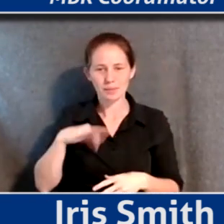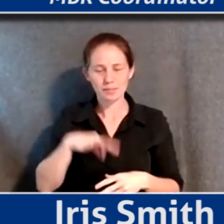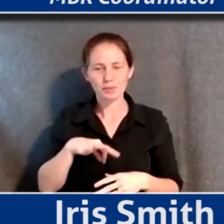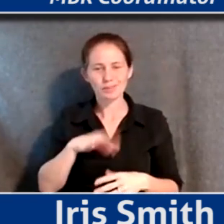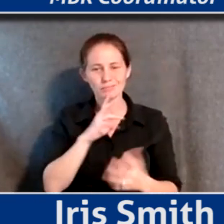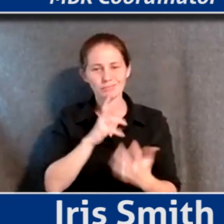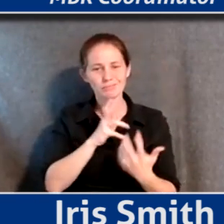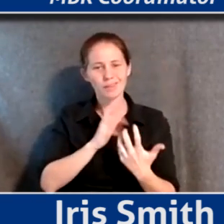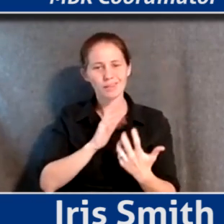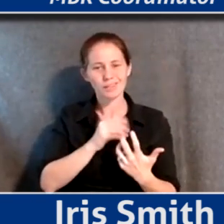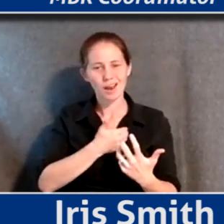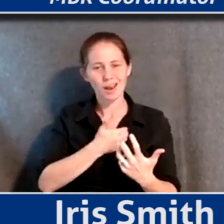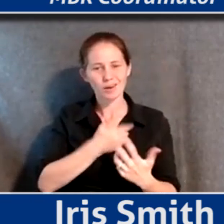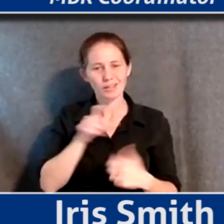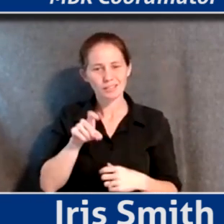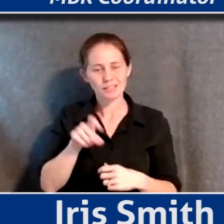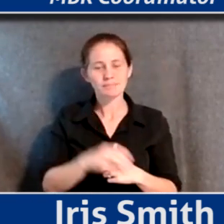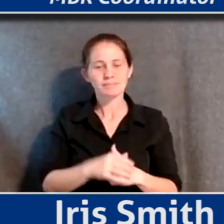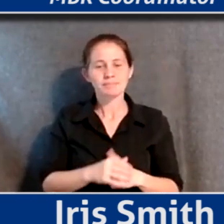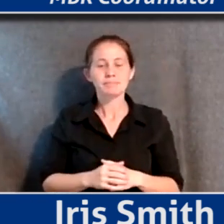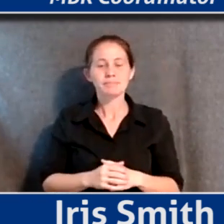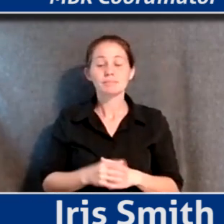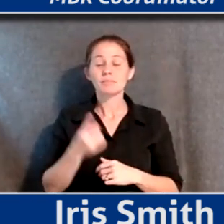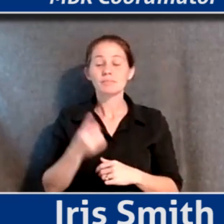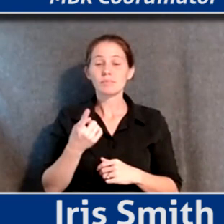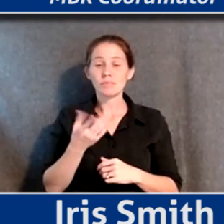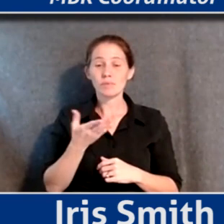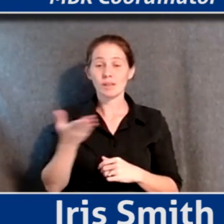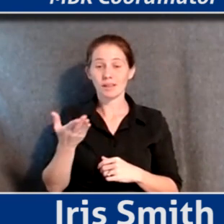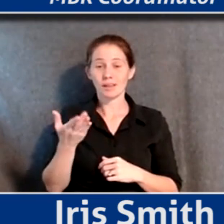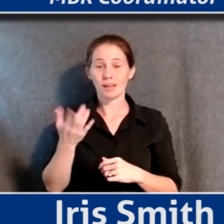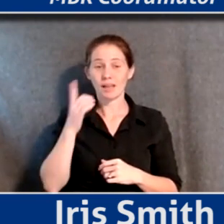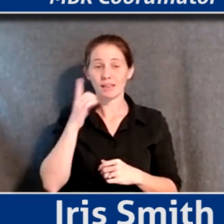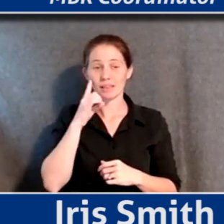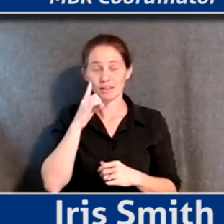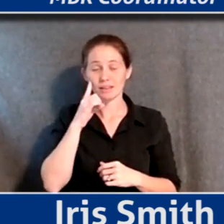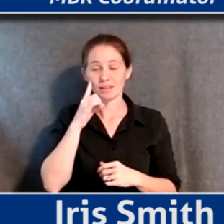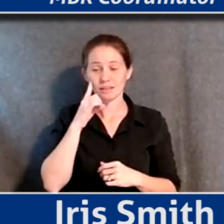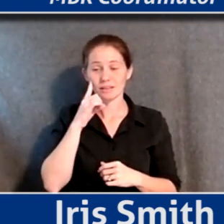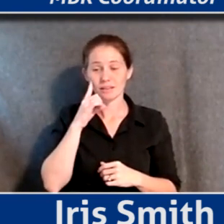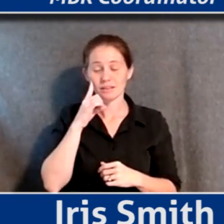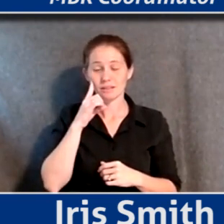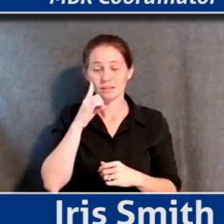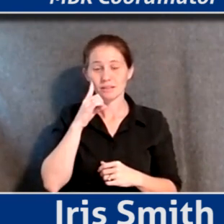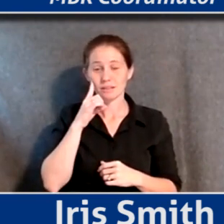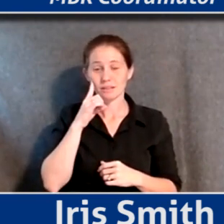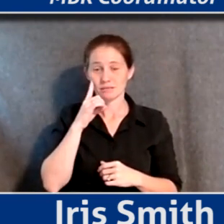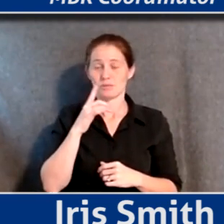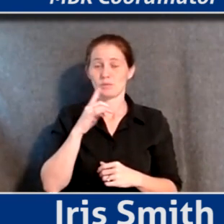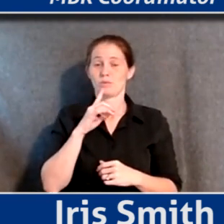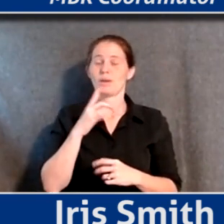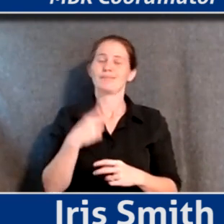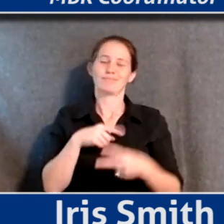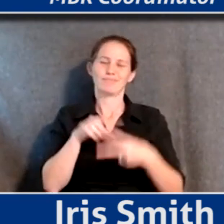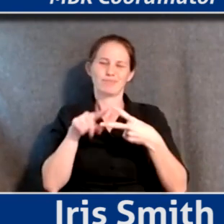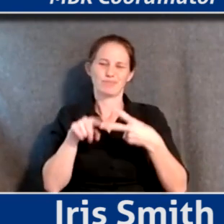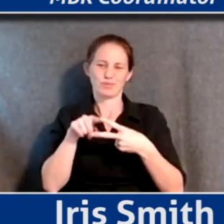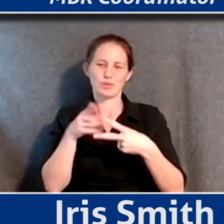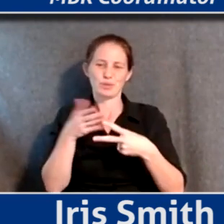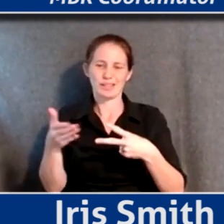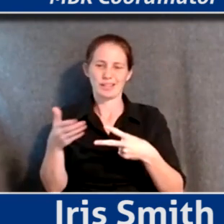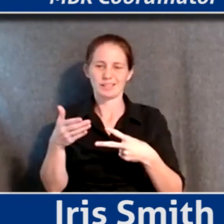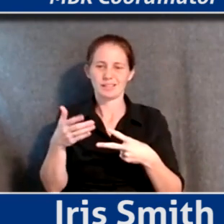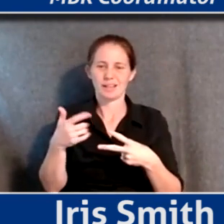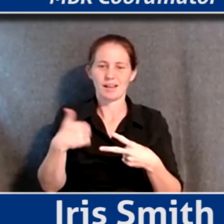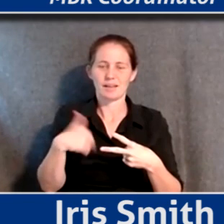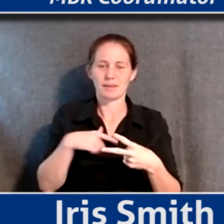craft and the work that we're doing. One of the things I think is, was really, two things that are, have been really